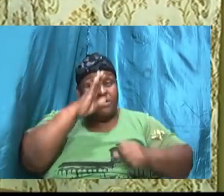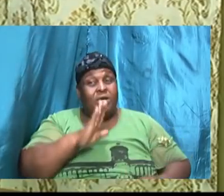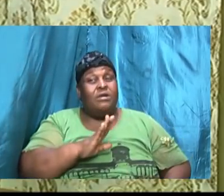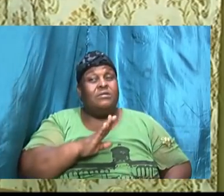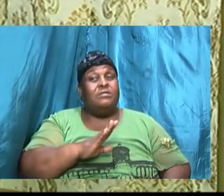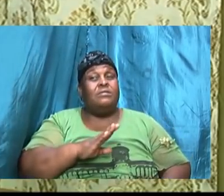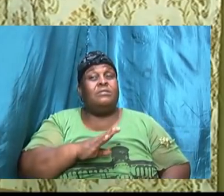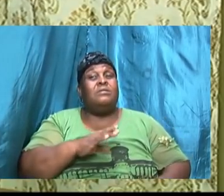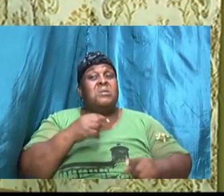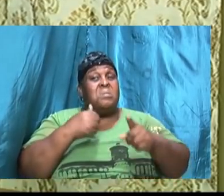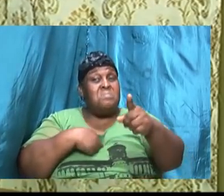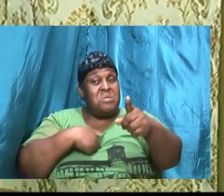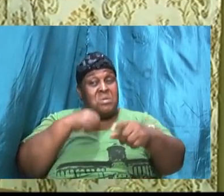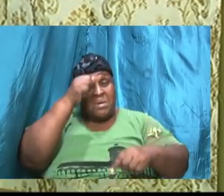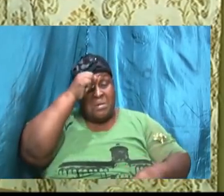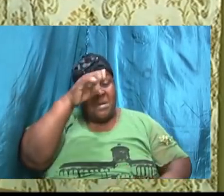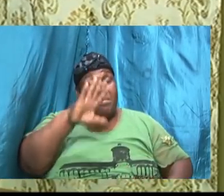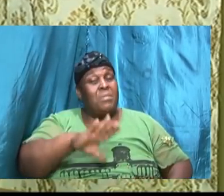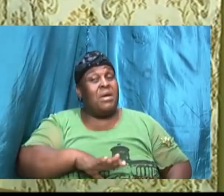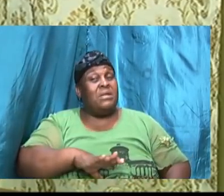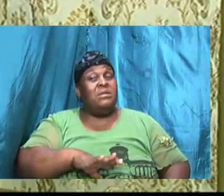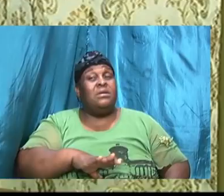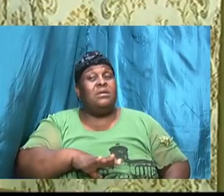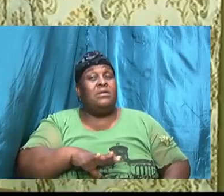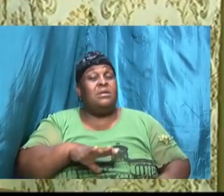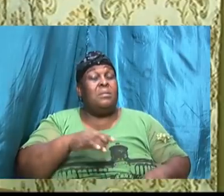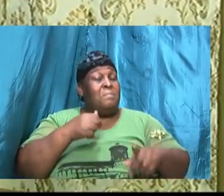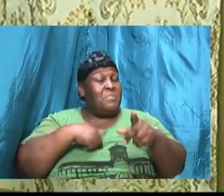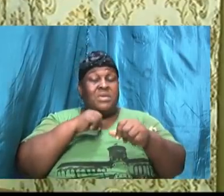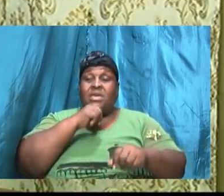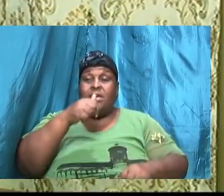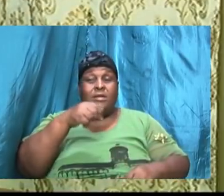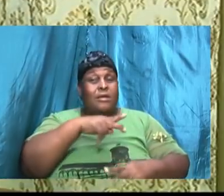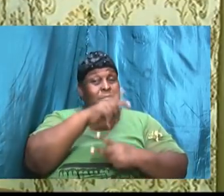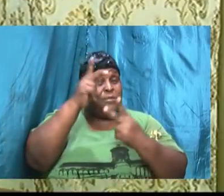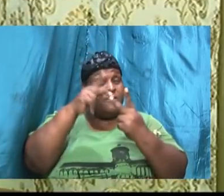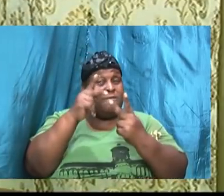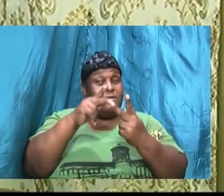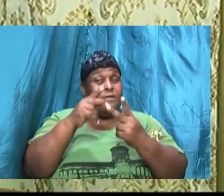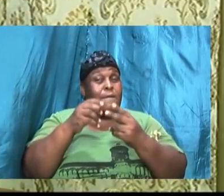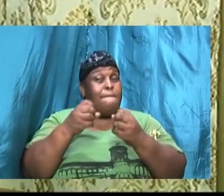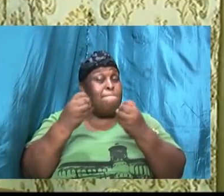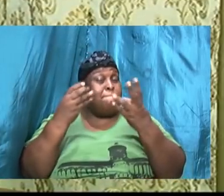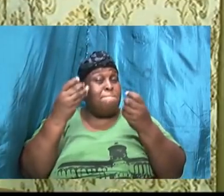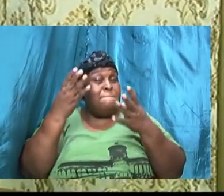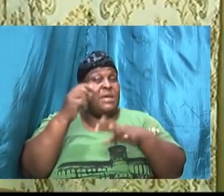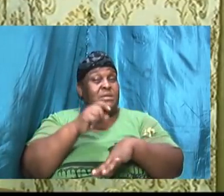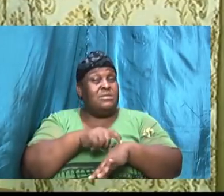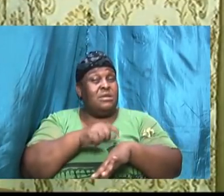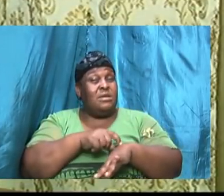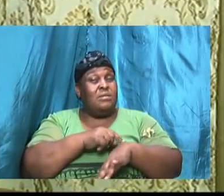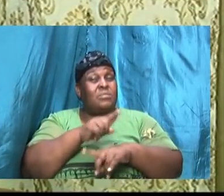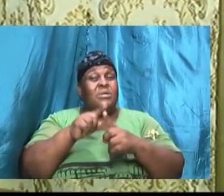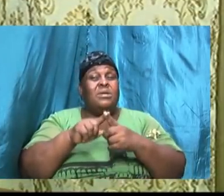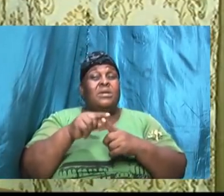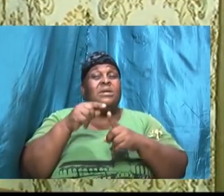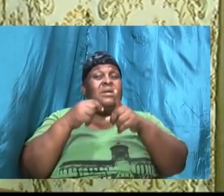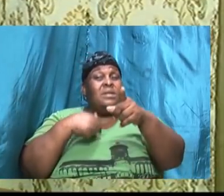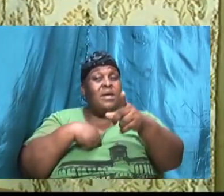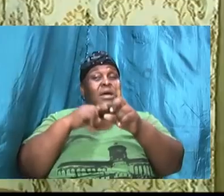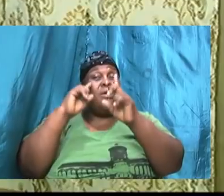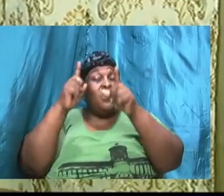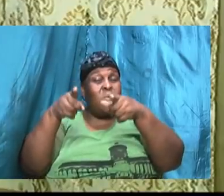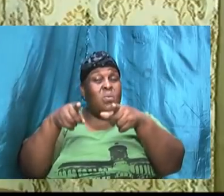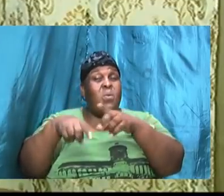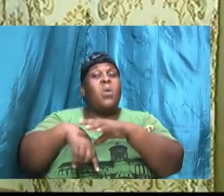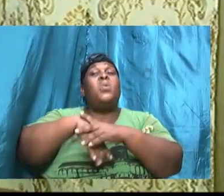am a man and I am not perfect and there are many times when I went outside